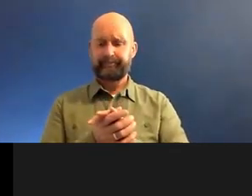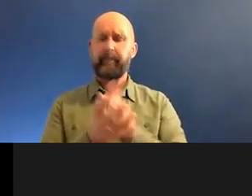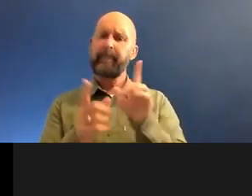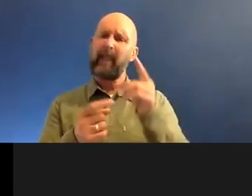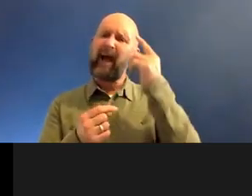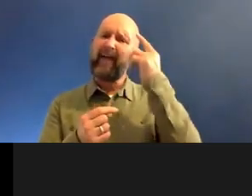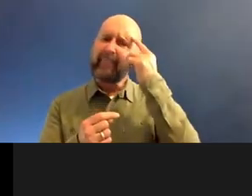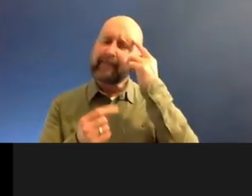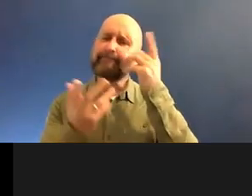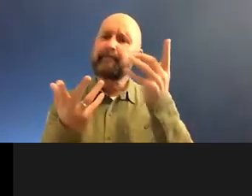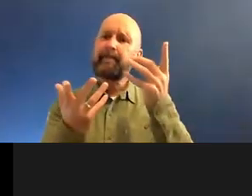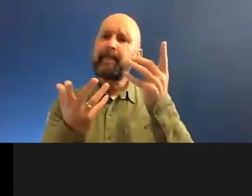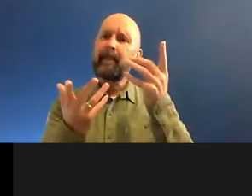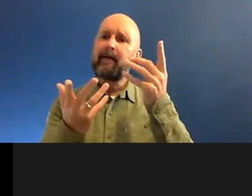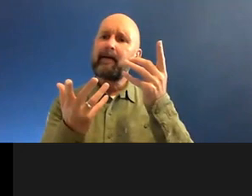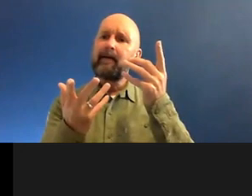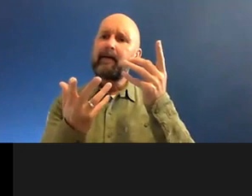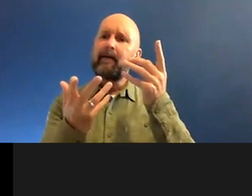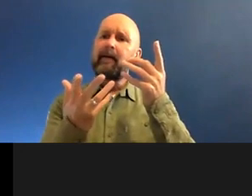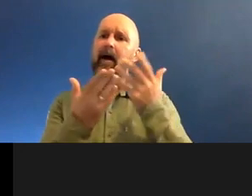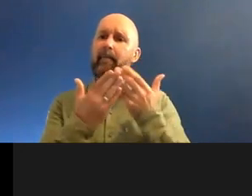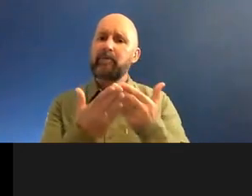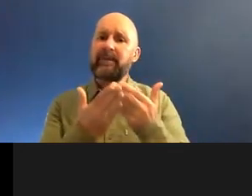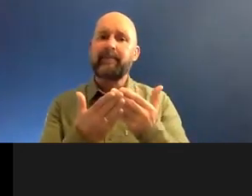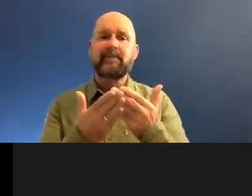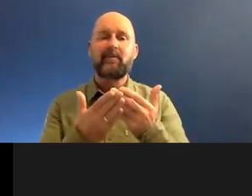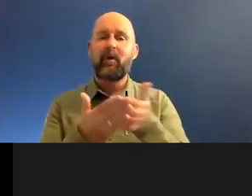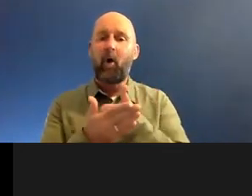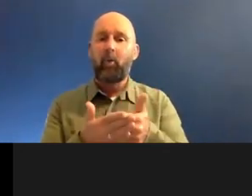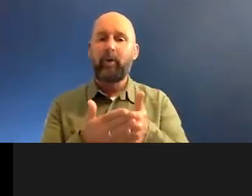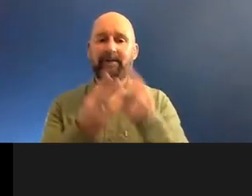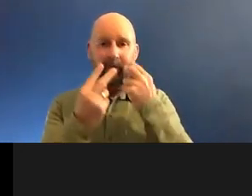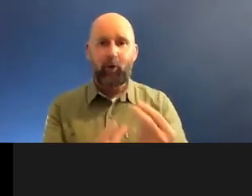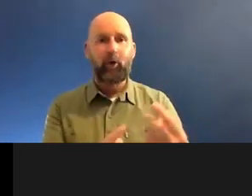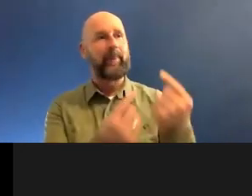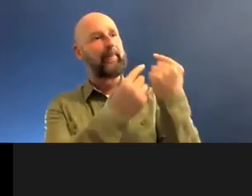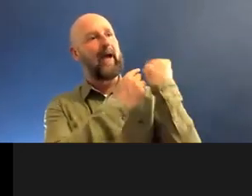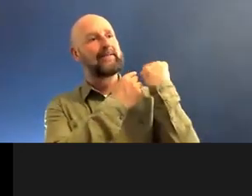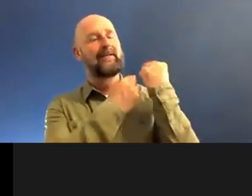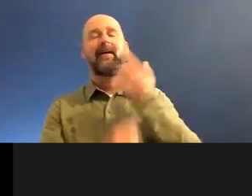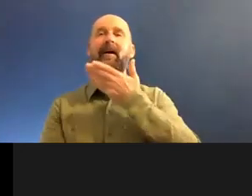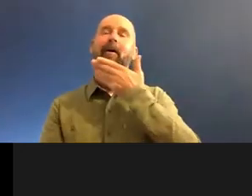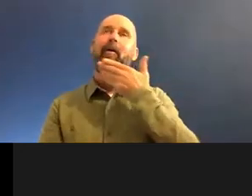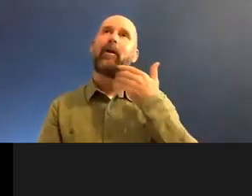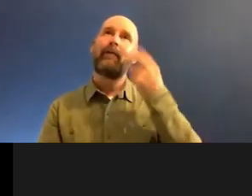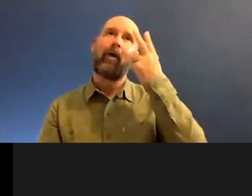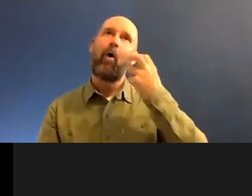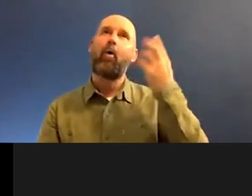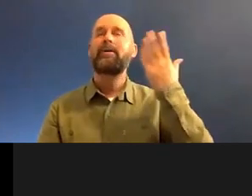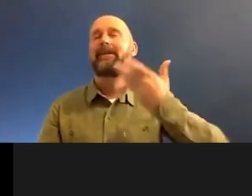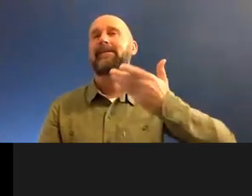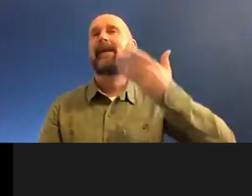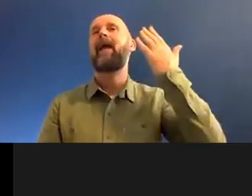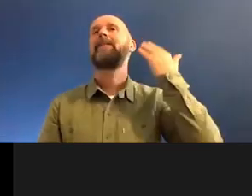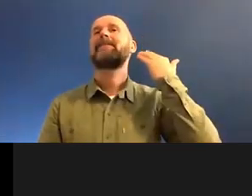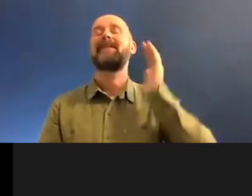think as Muslims, we always tend to look at the past and think that's the golden age. I mean, when it comes to artwork,